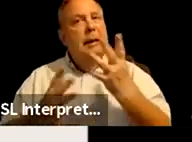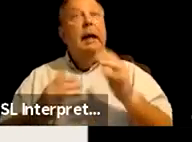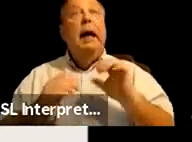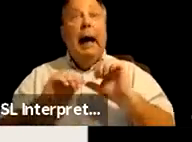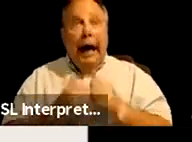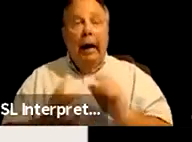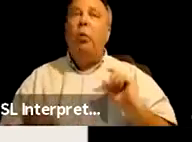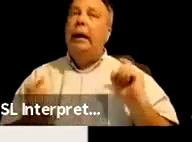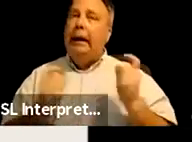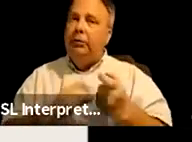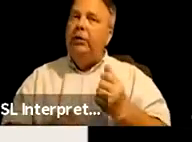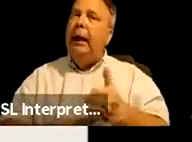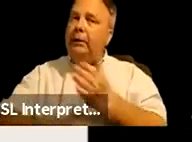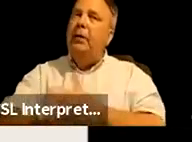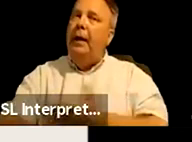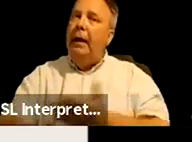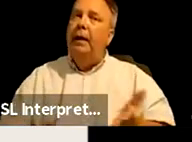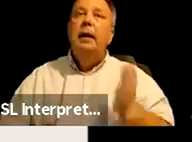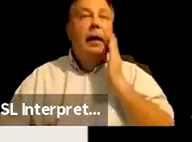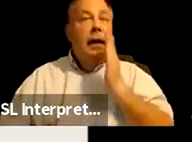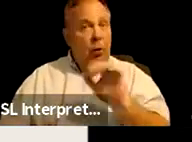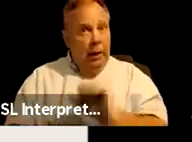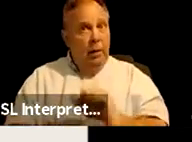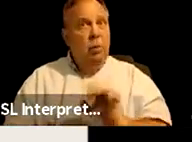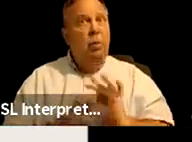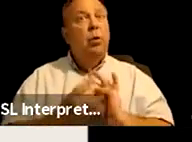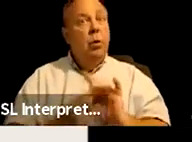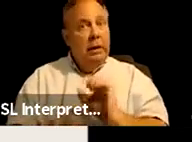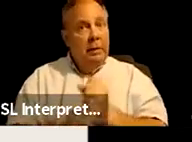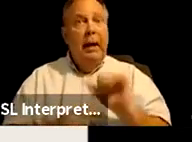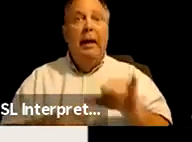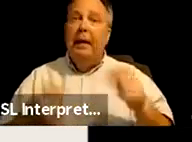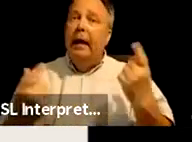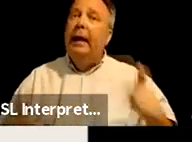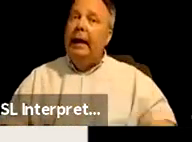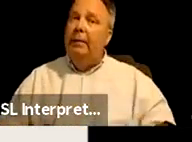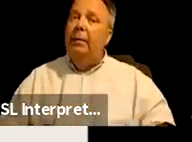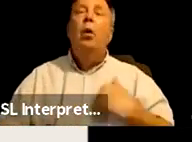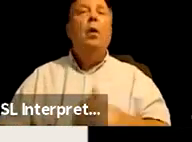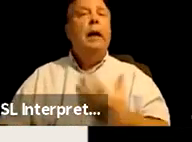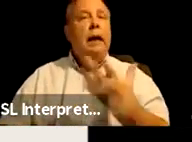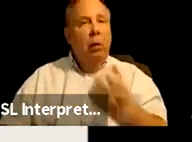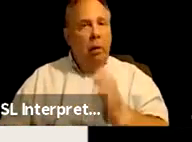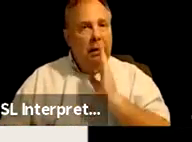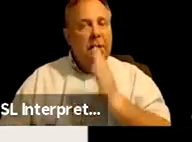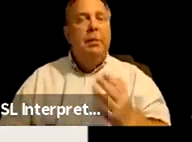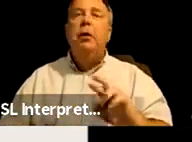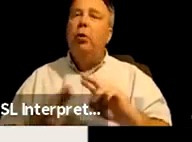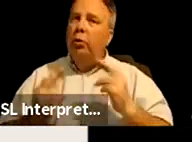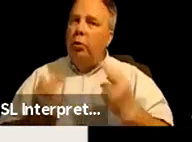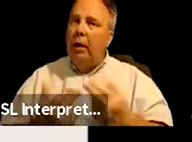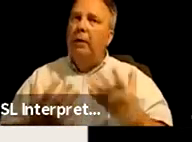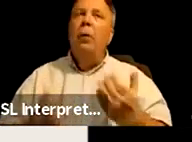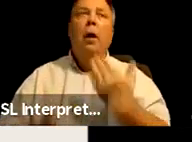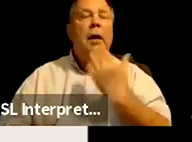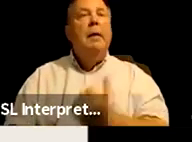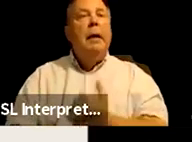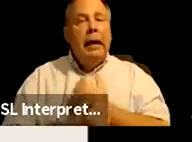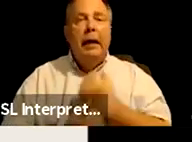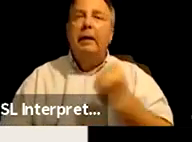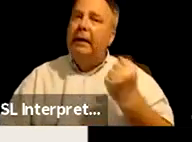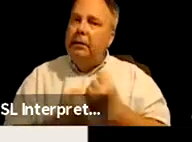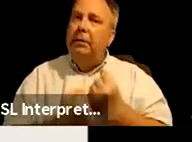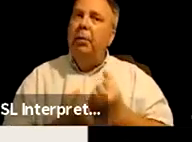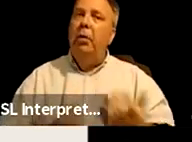we can change that. And we will work to make that happen. Uh, we want to be good relatives. want to be loving and supportive.